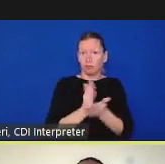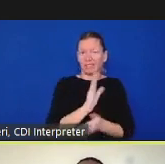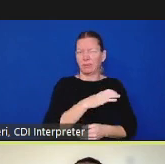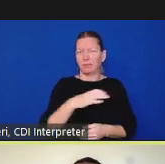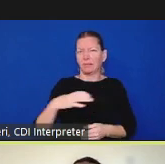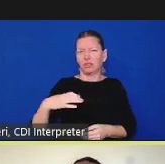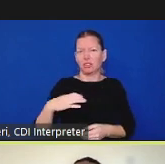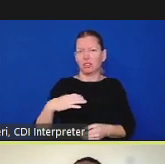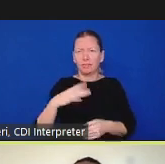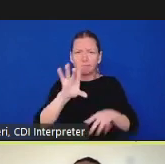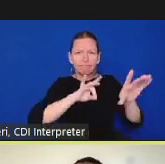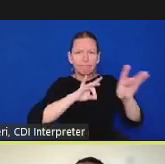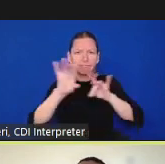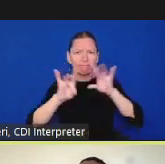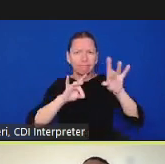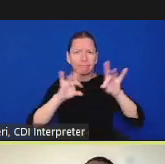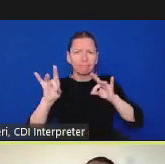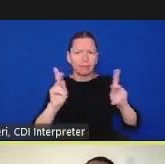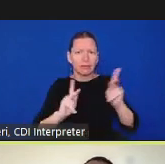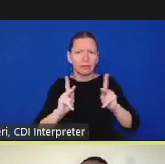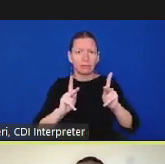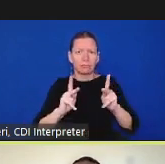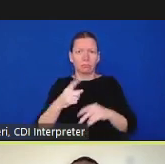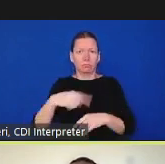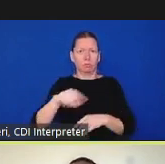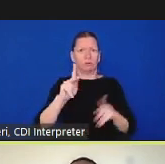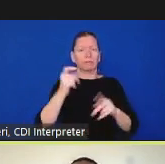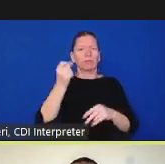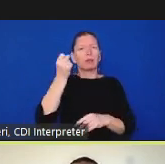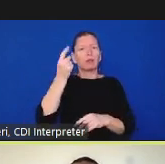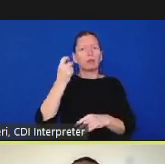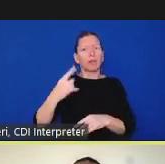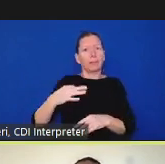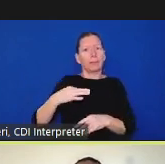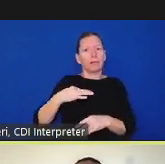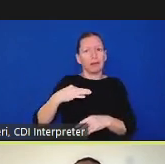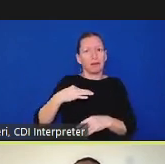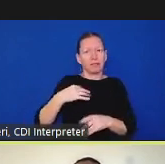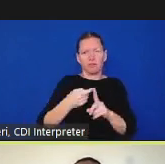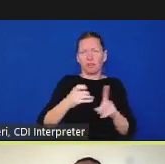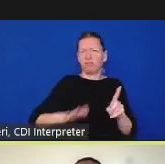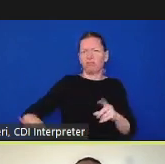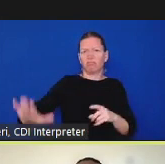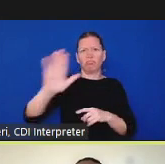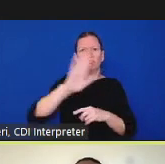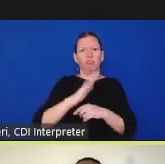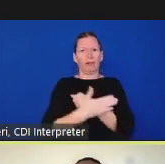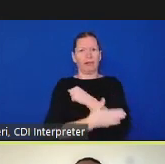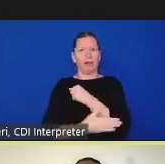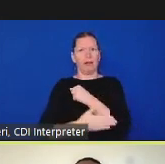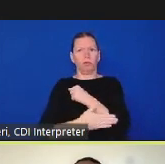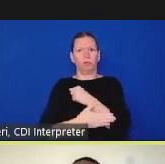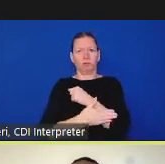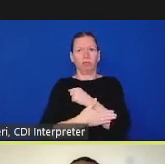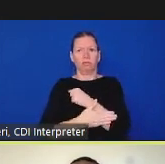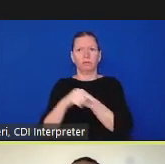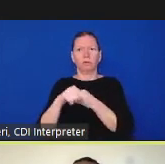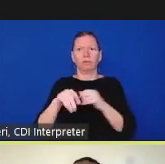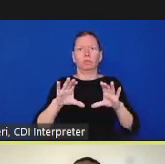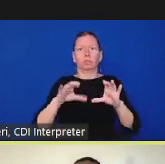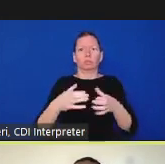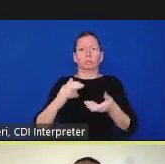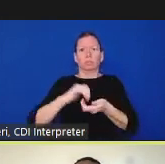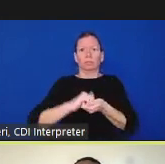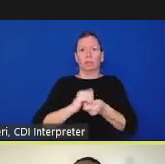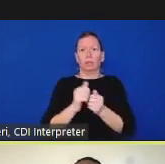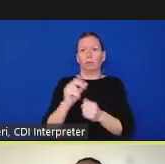um this working group is working with nacole working with jamila and staff at the county to um again ensure